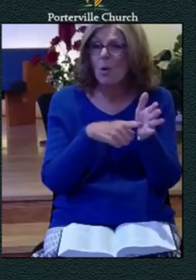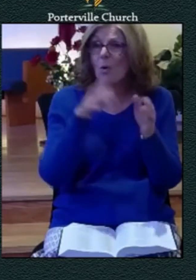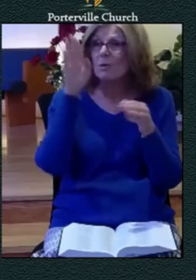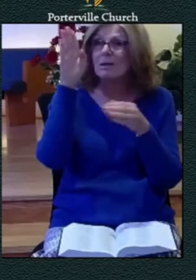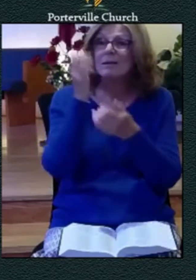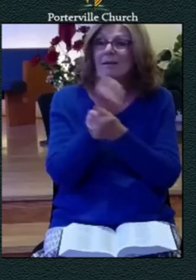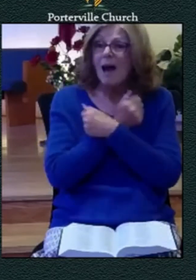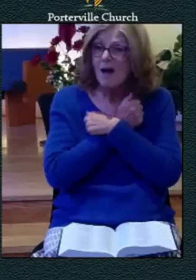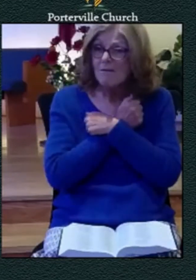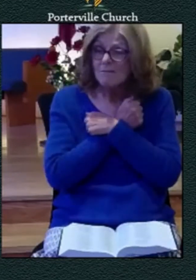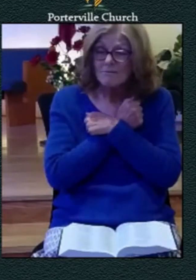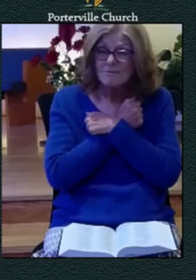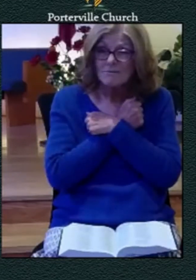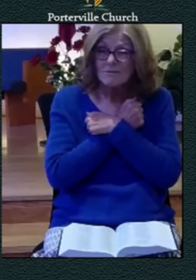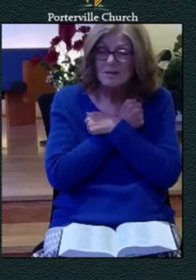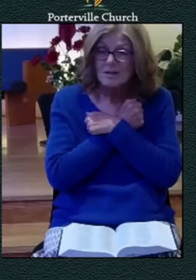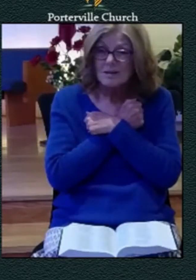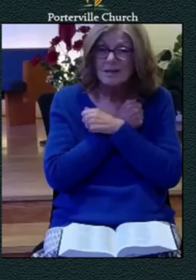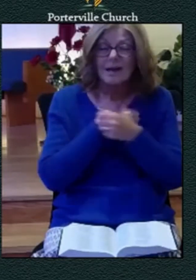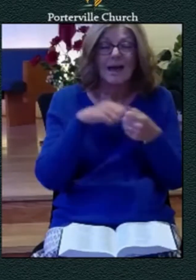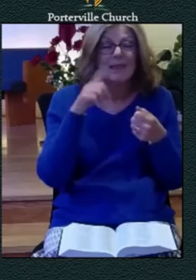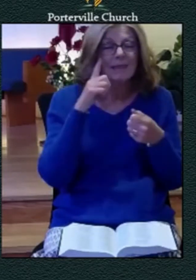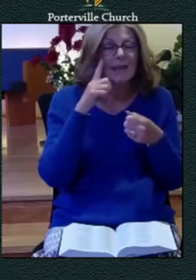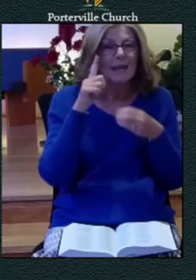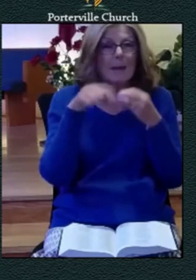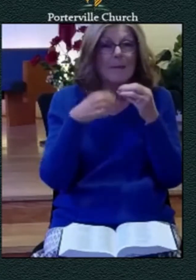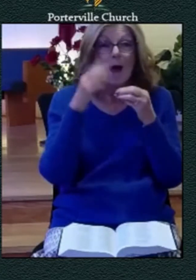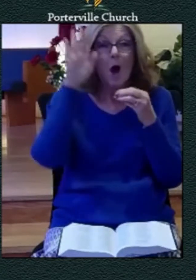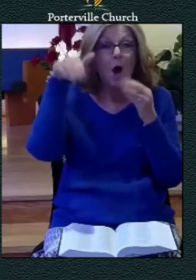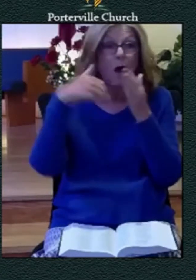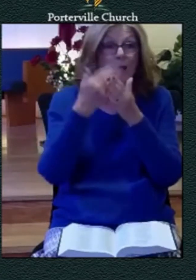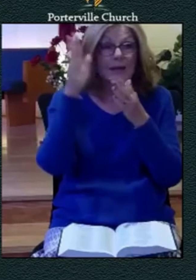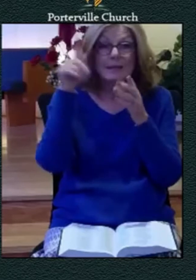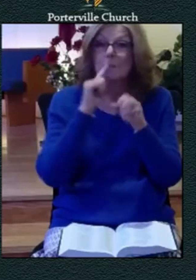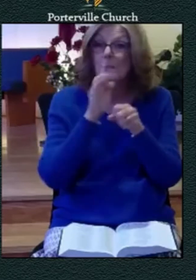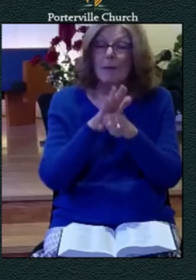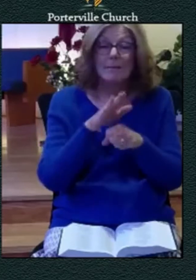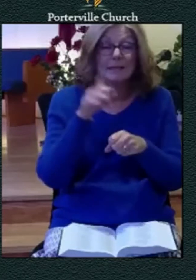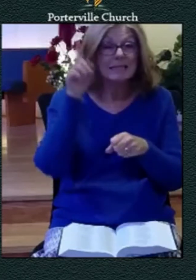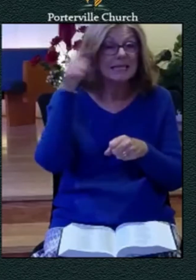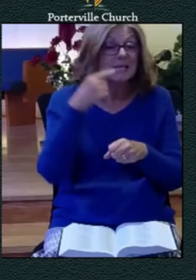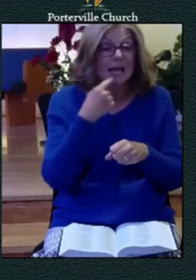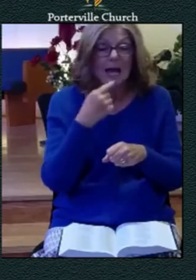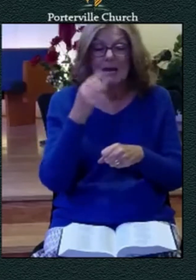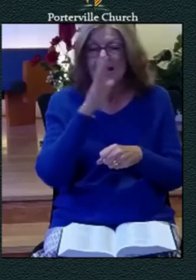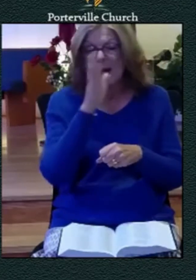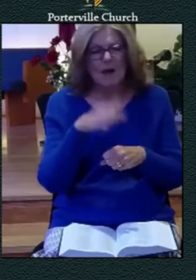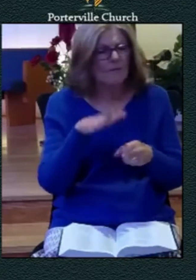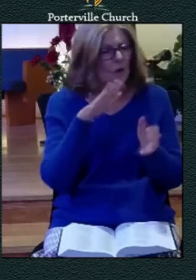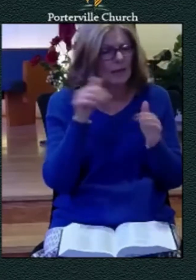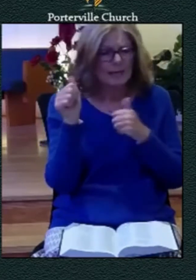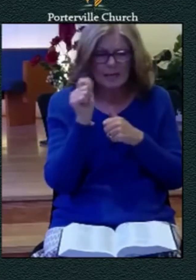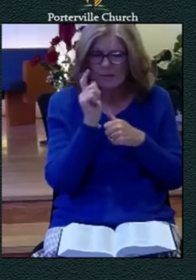think of his promises i will never leave you or forsake you